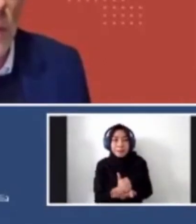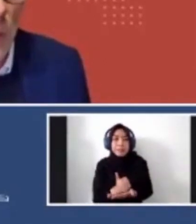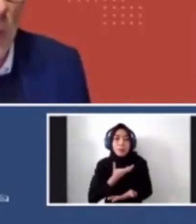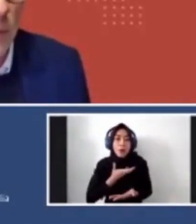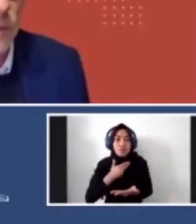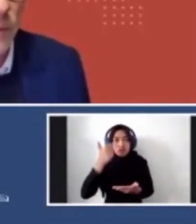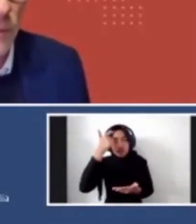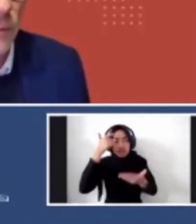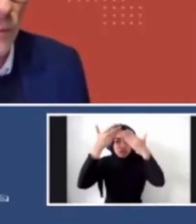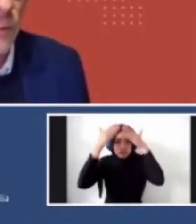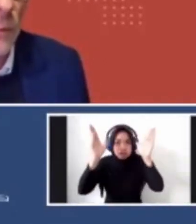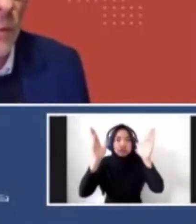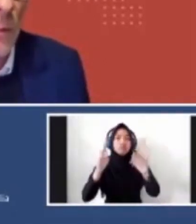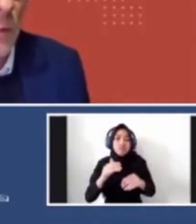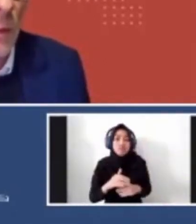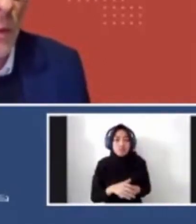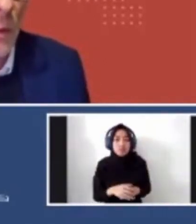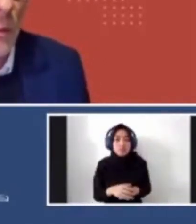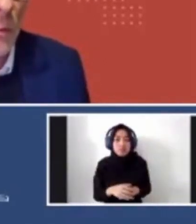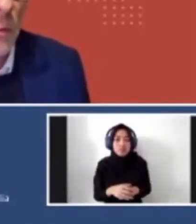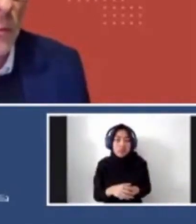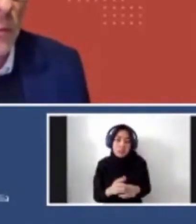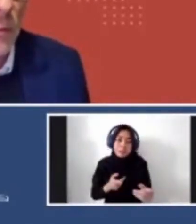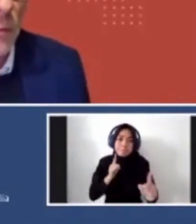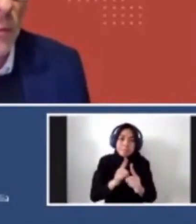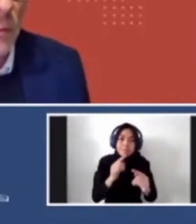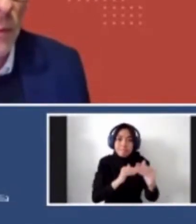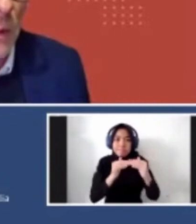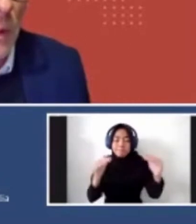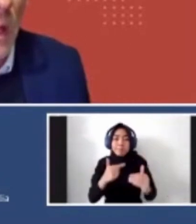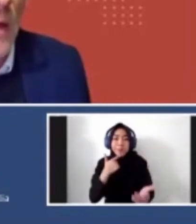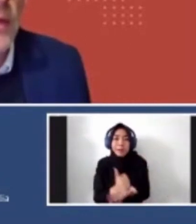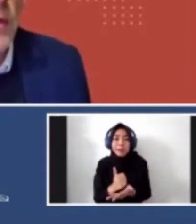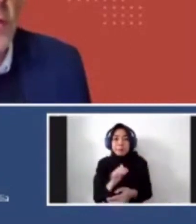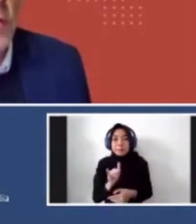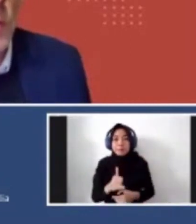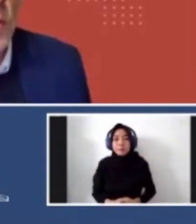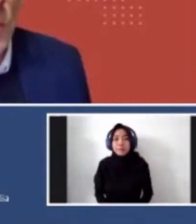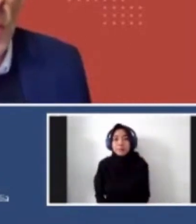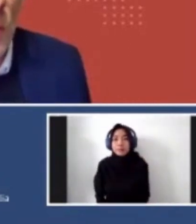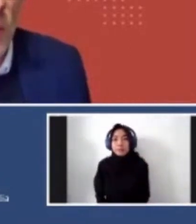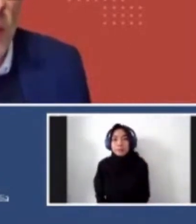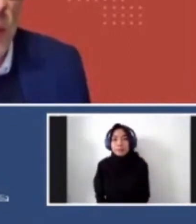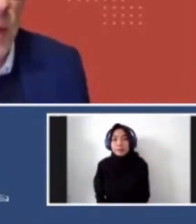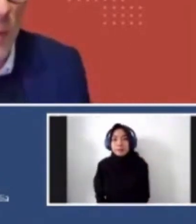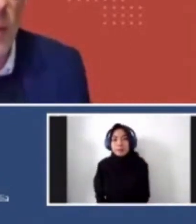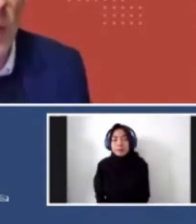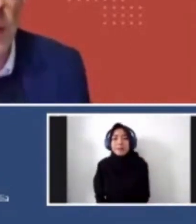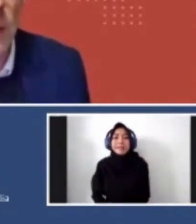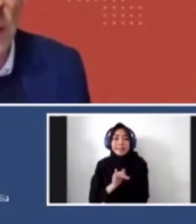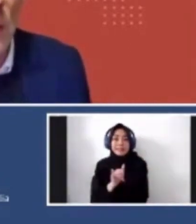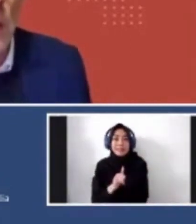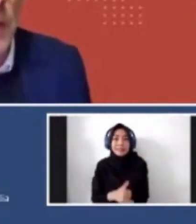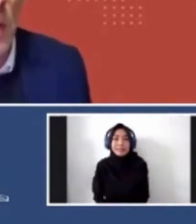and sit in an equal position is very important. Okay. I think that's true with all the workshops, actually be